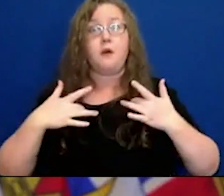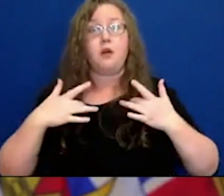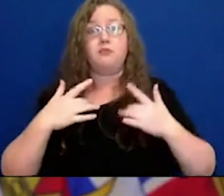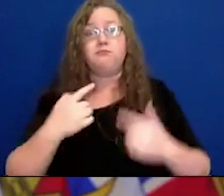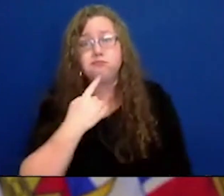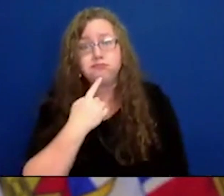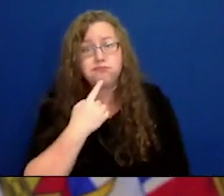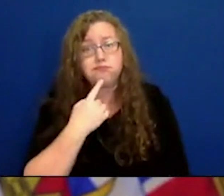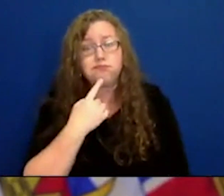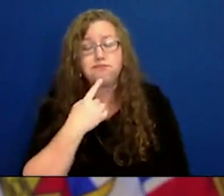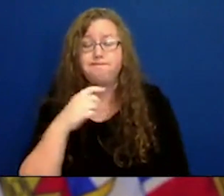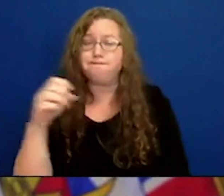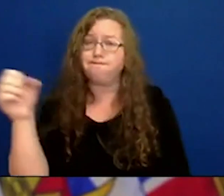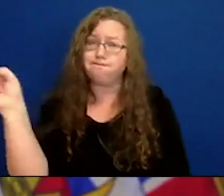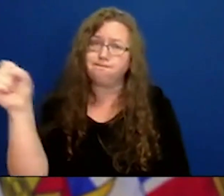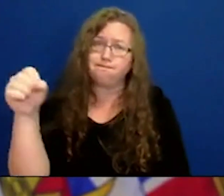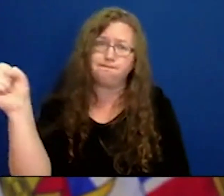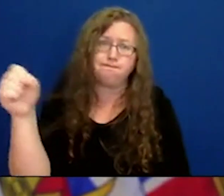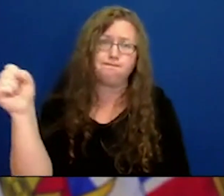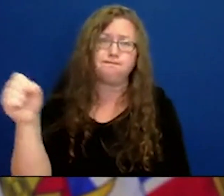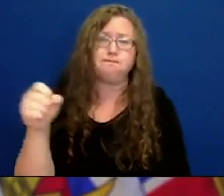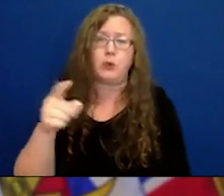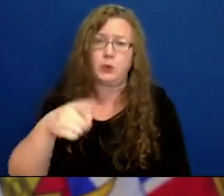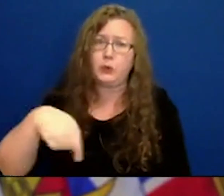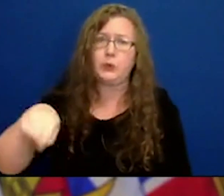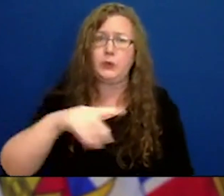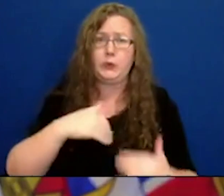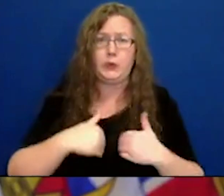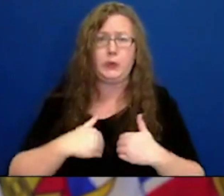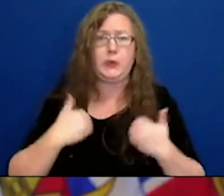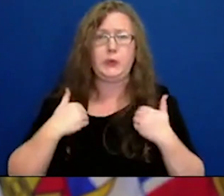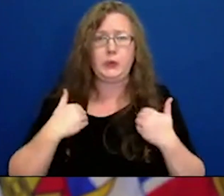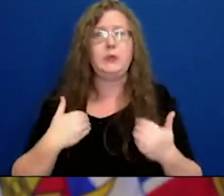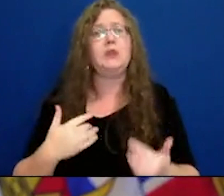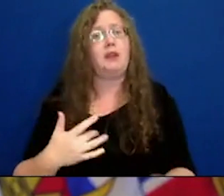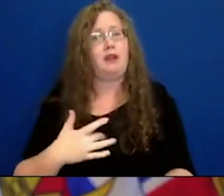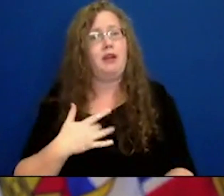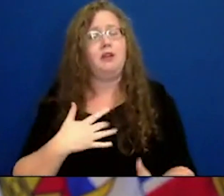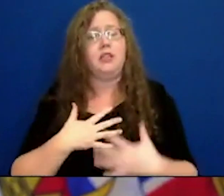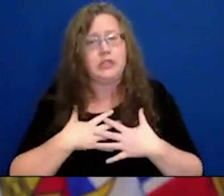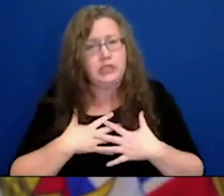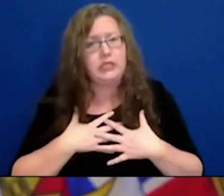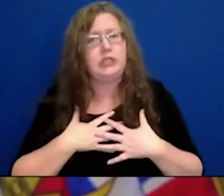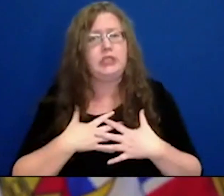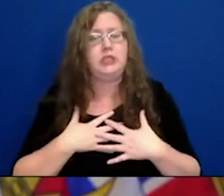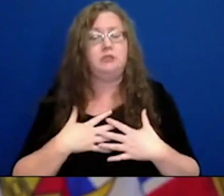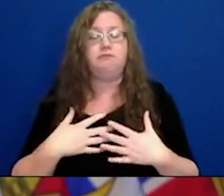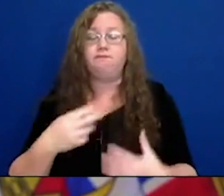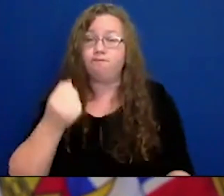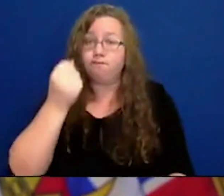taken the brunt of some of these changes. And I know that is hard. But I also know that you guys are adaptable.